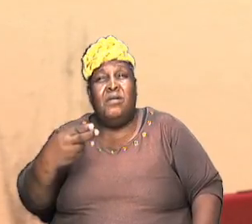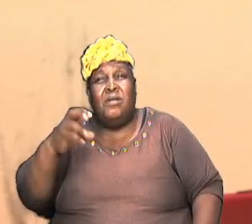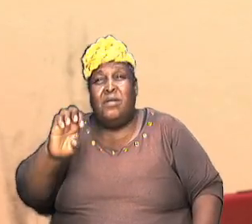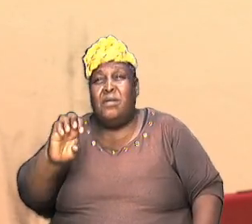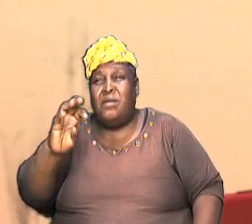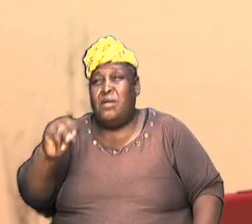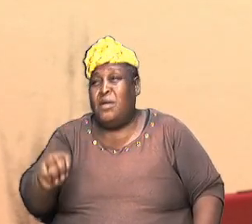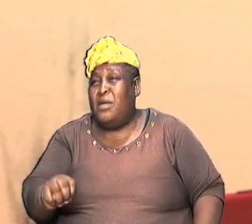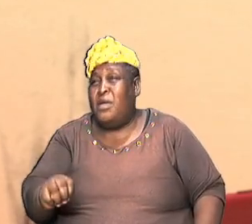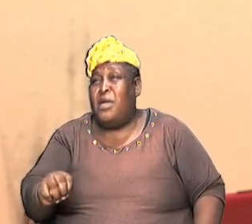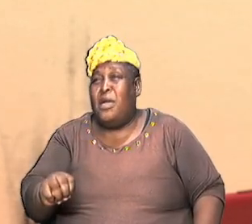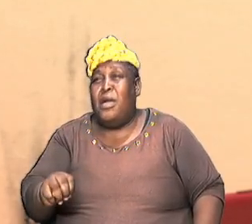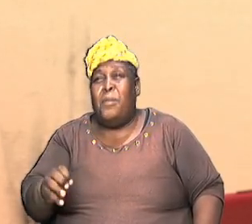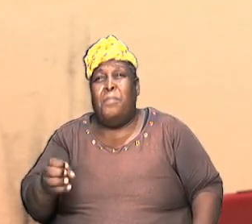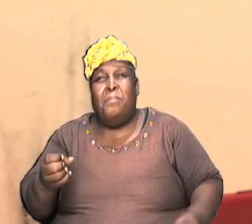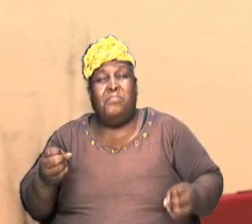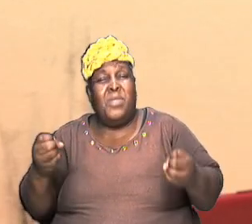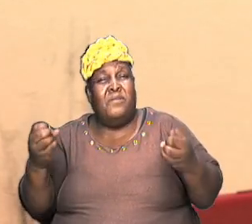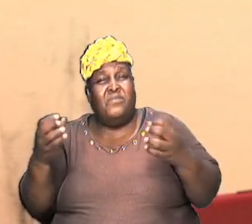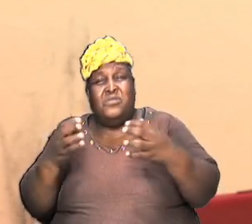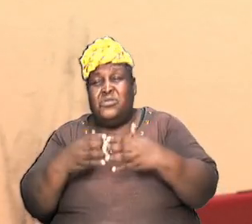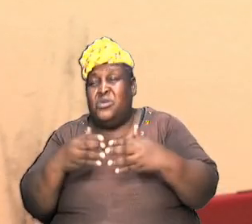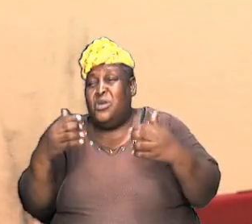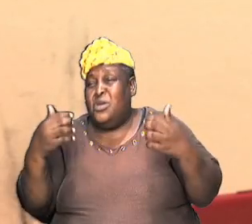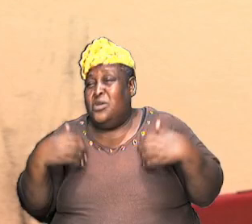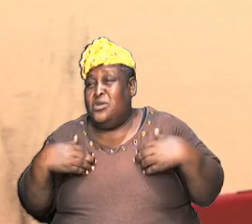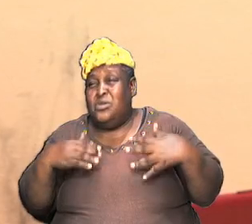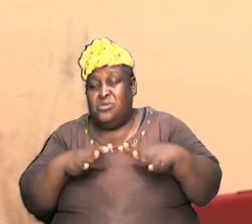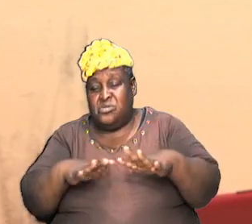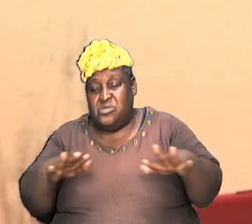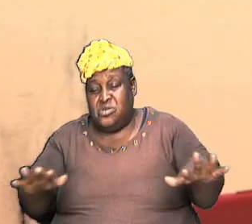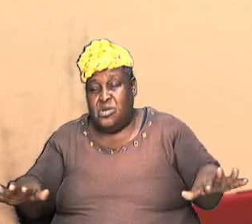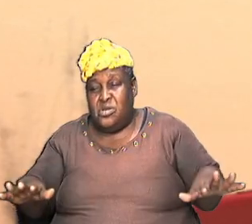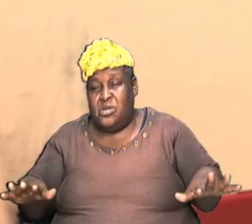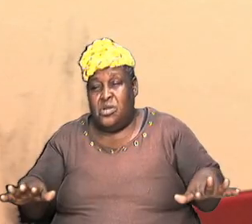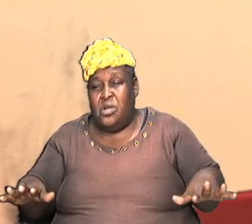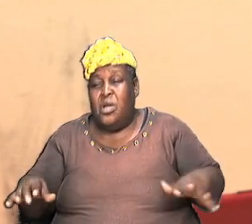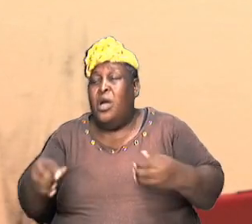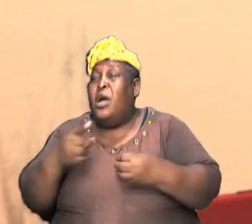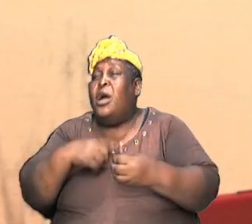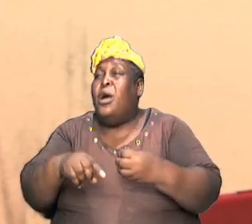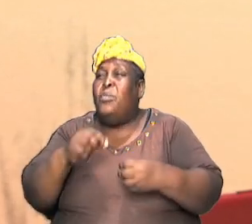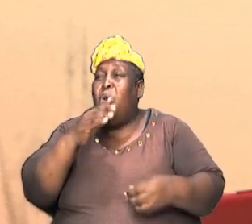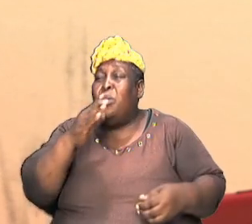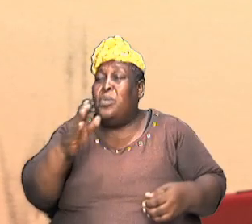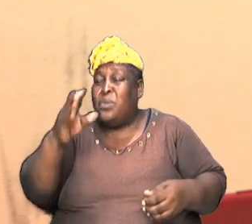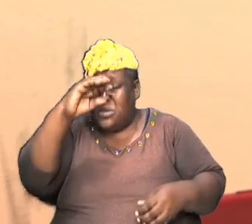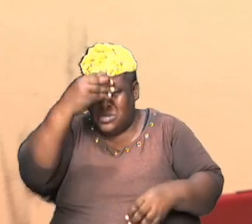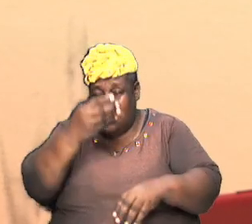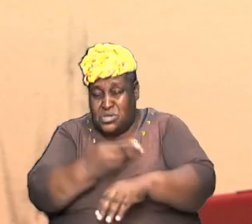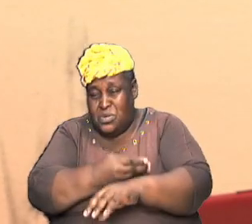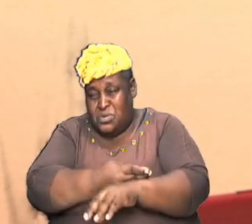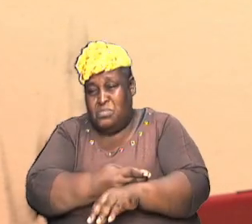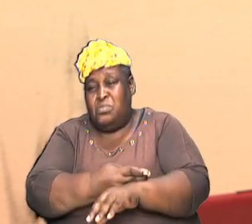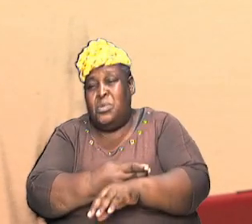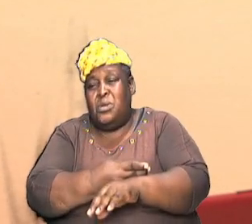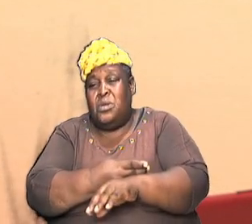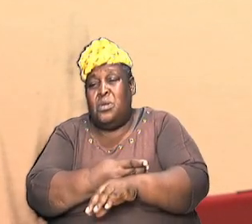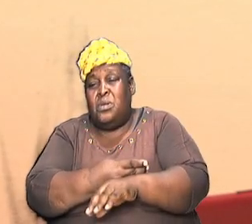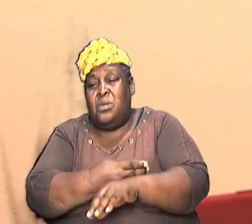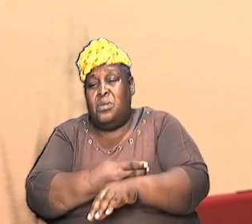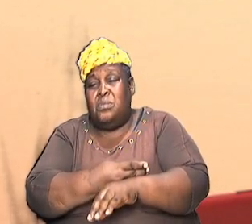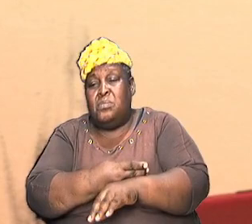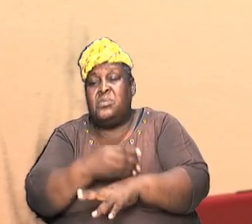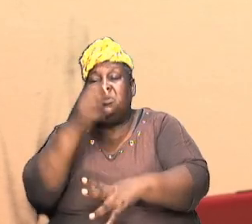sons and coming down the line about the grandson our great grandson was